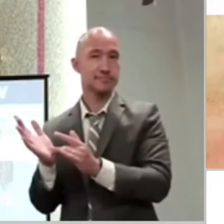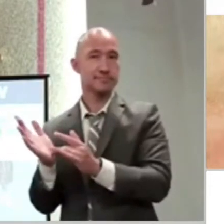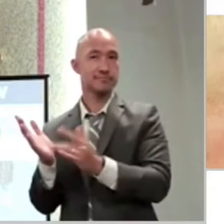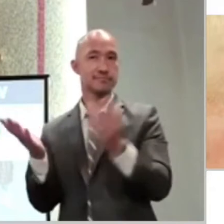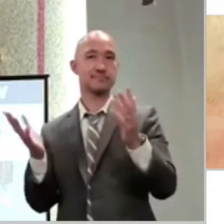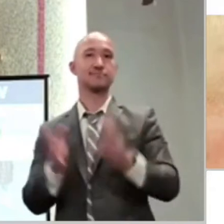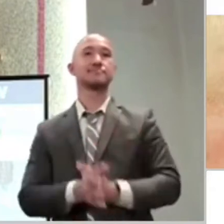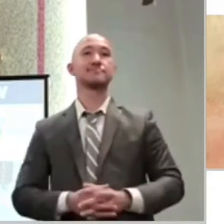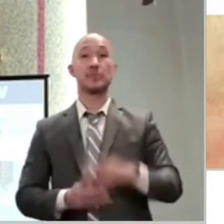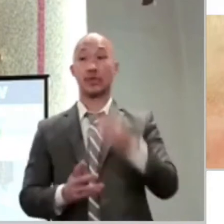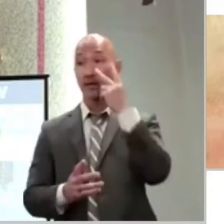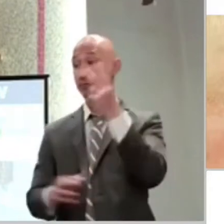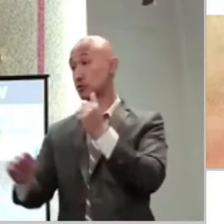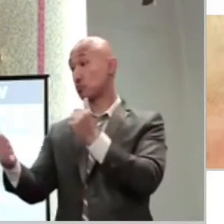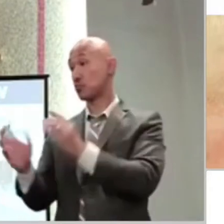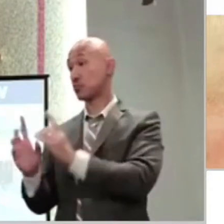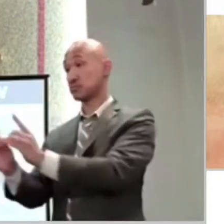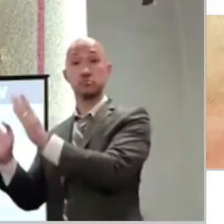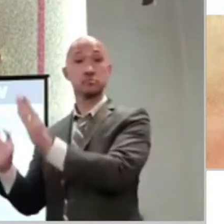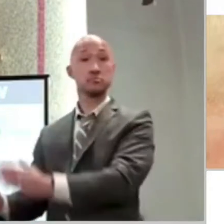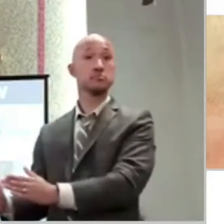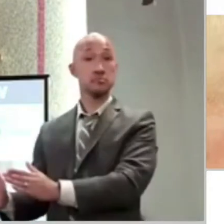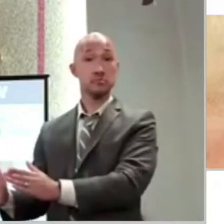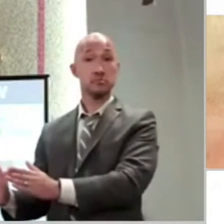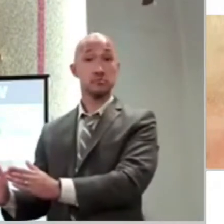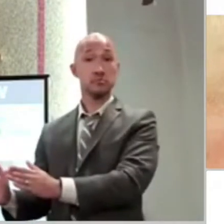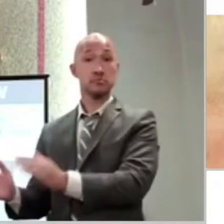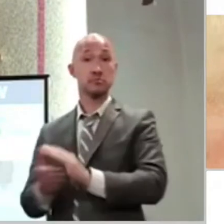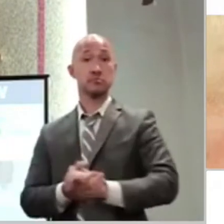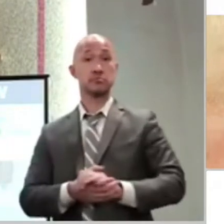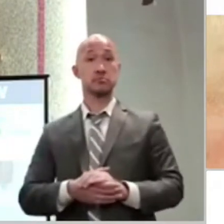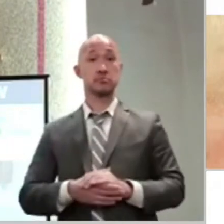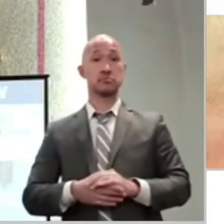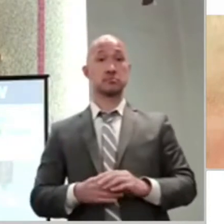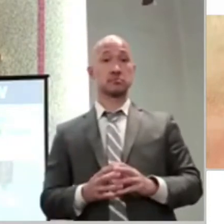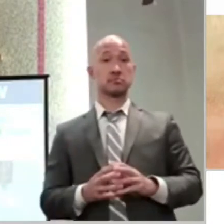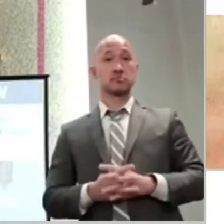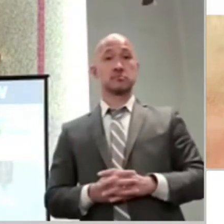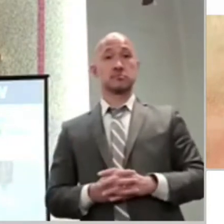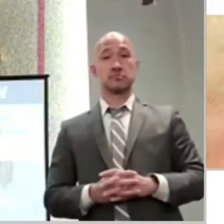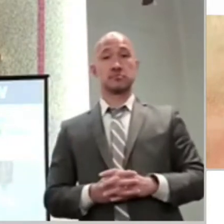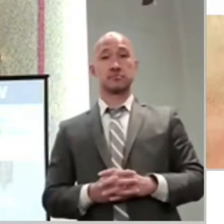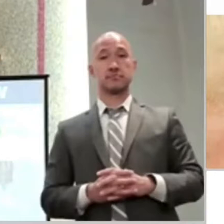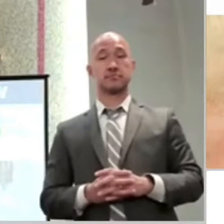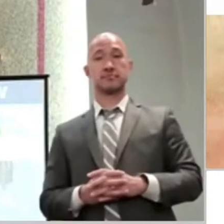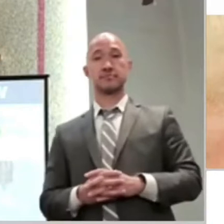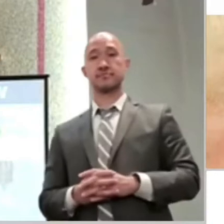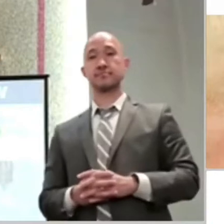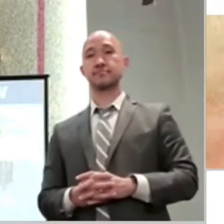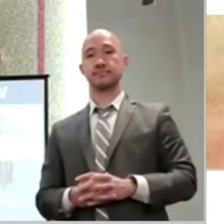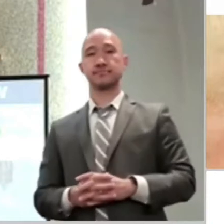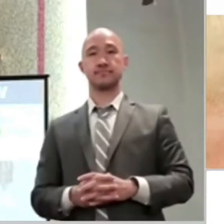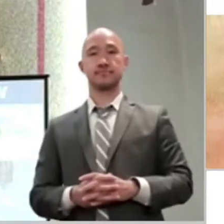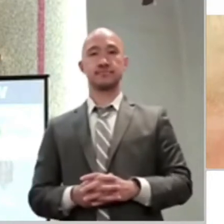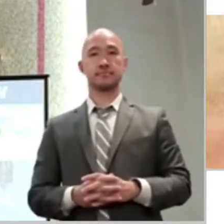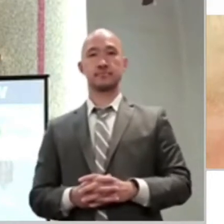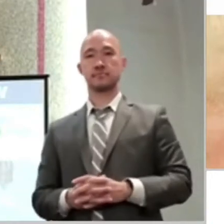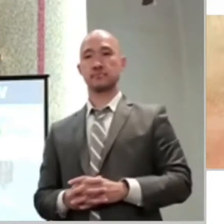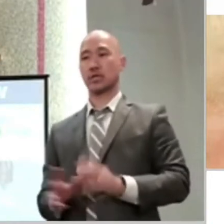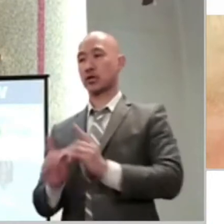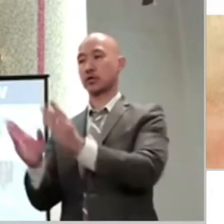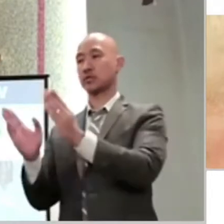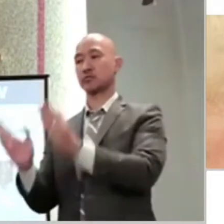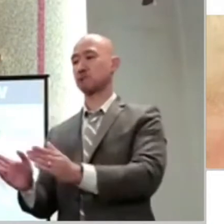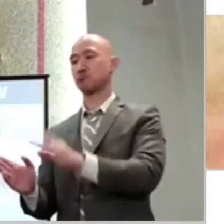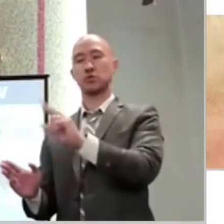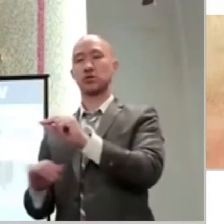they saw the other disciples there. Who were the other disciples? Well, it wasn't Peter, James, and John, because Peter, James, and John had been with Jesus during the